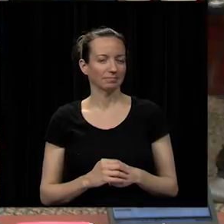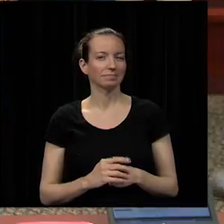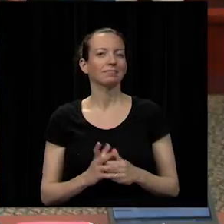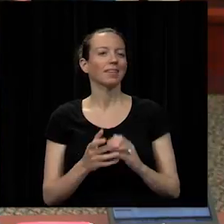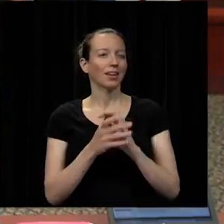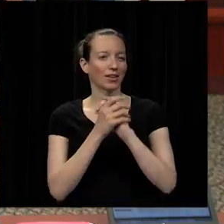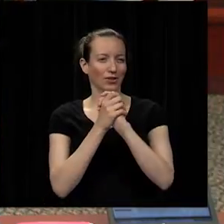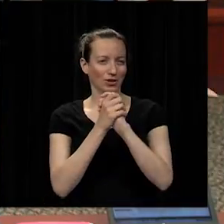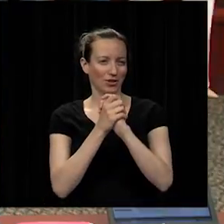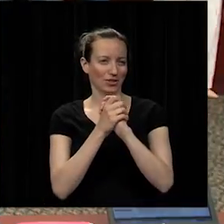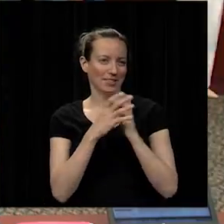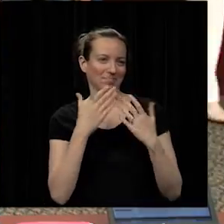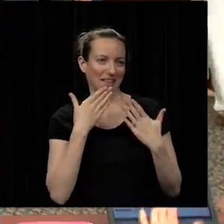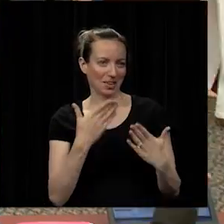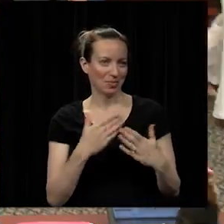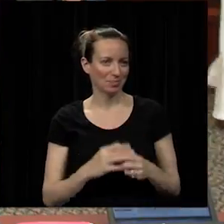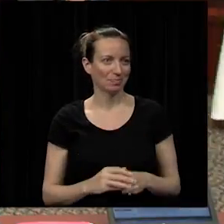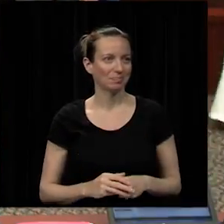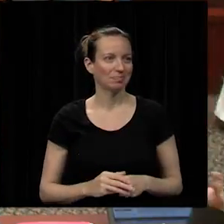congratulations thank you